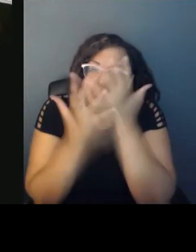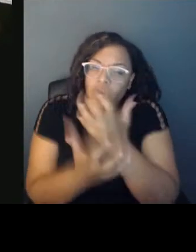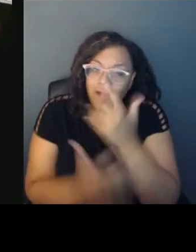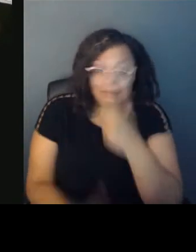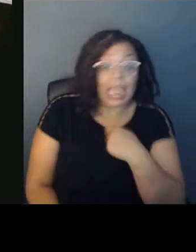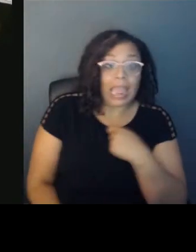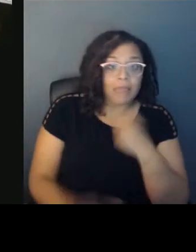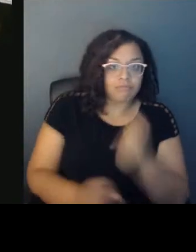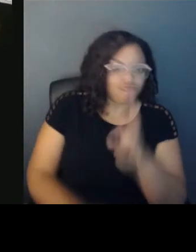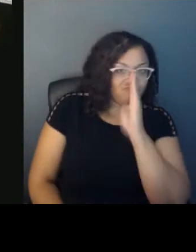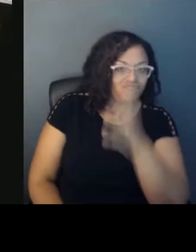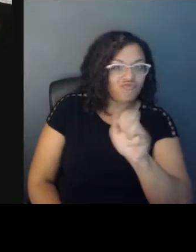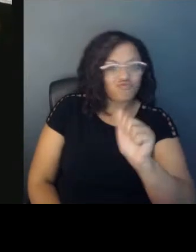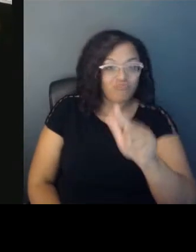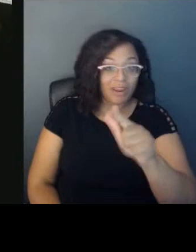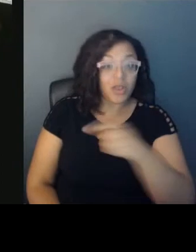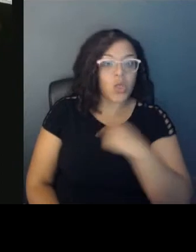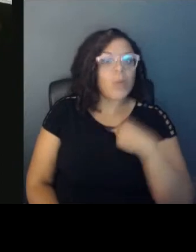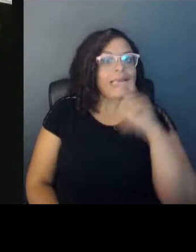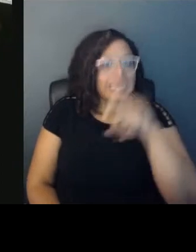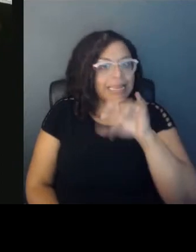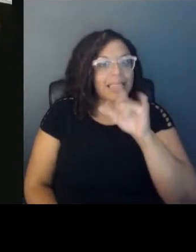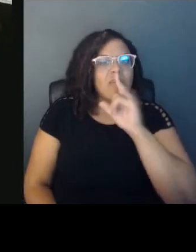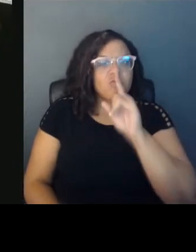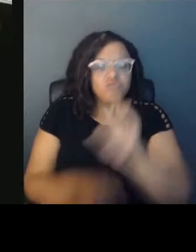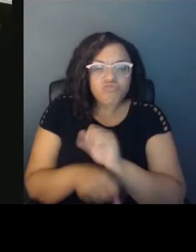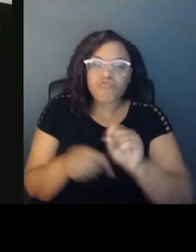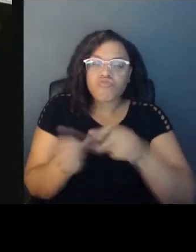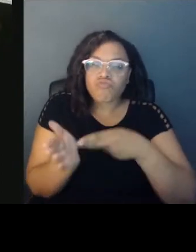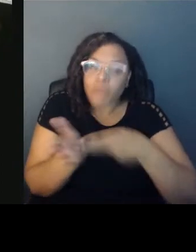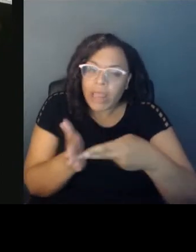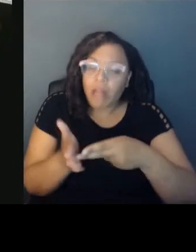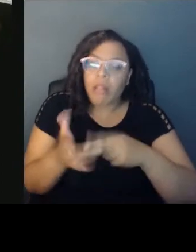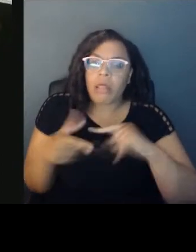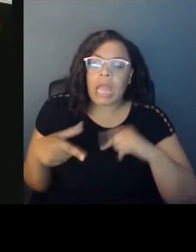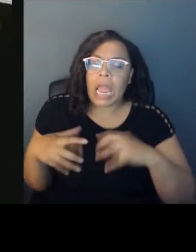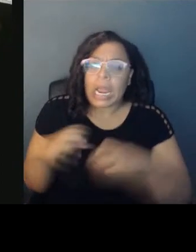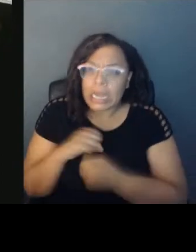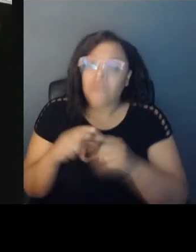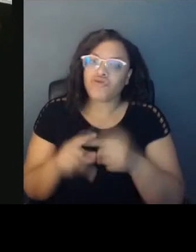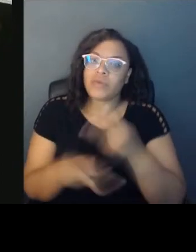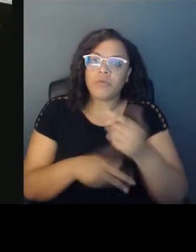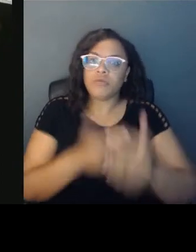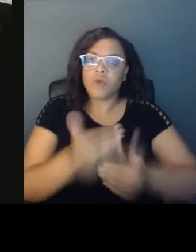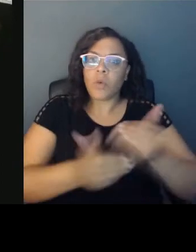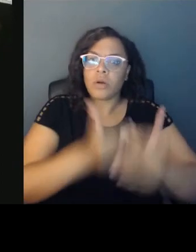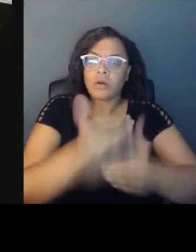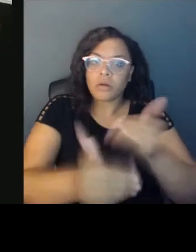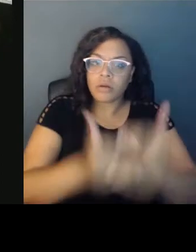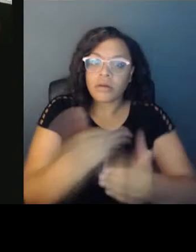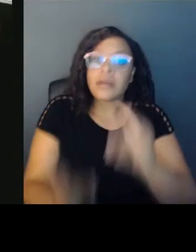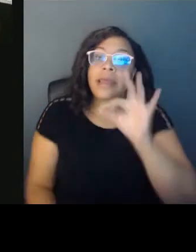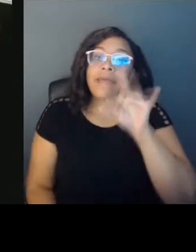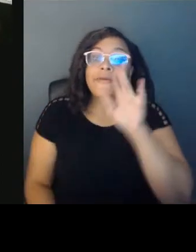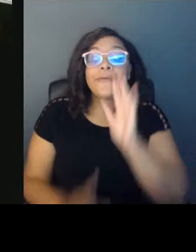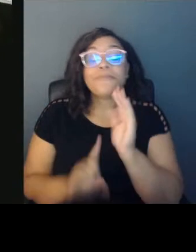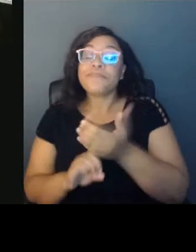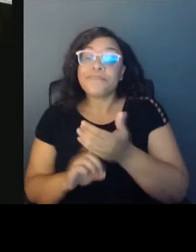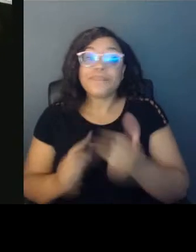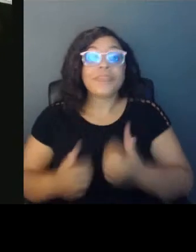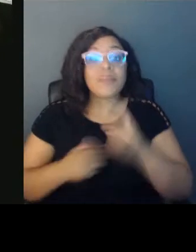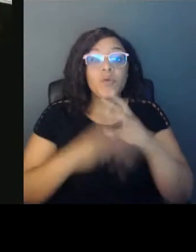the real to drive you because if you need to continue or you live in a world where you don't